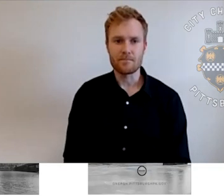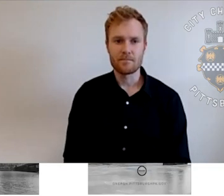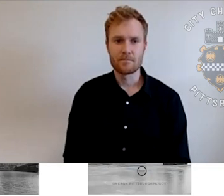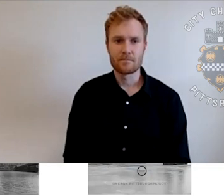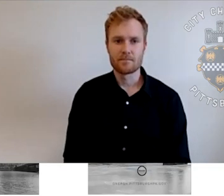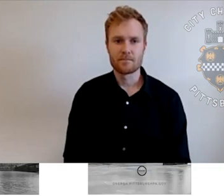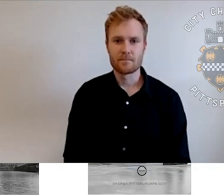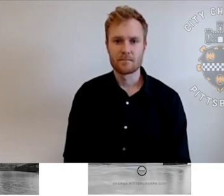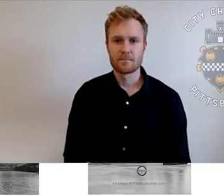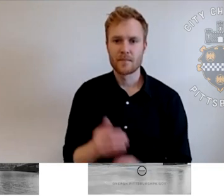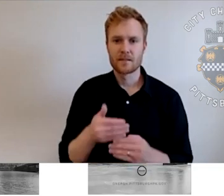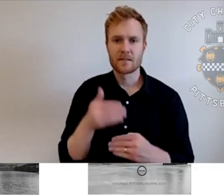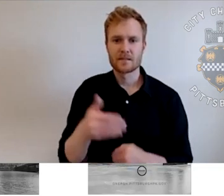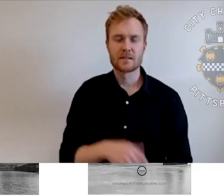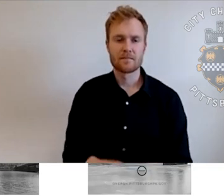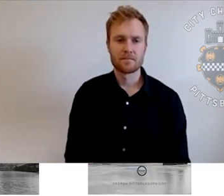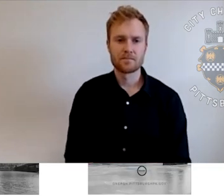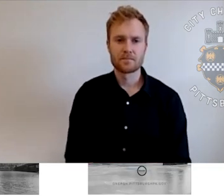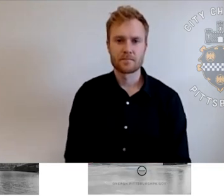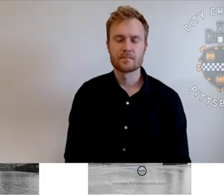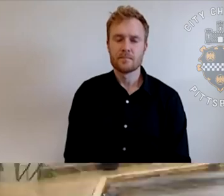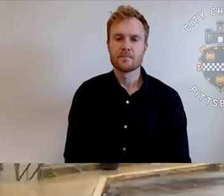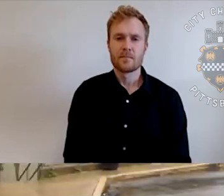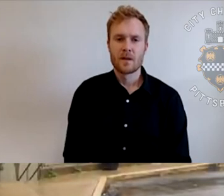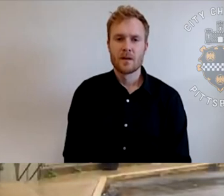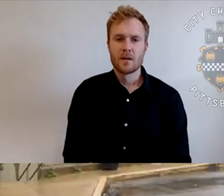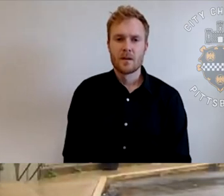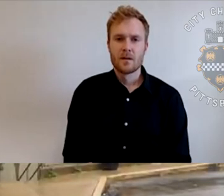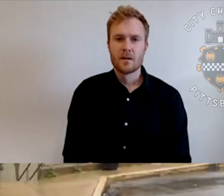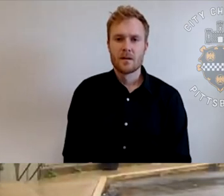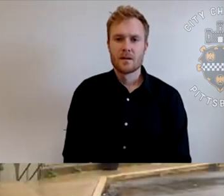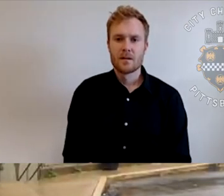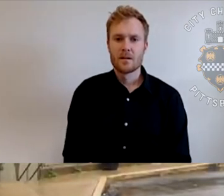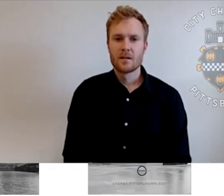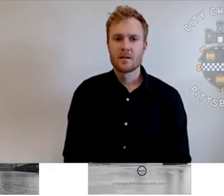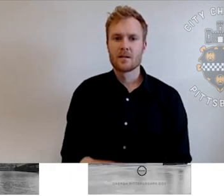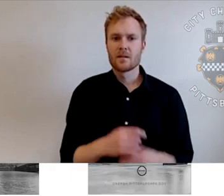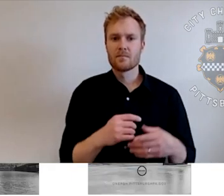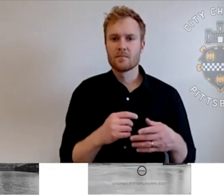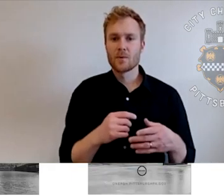And, um, can go to the next one too. And, um, these are not as directly, uh,